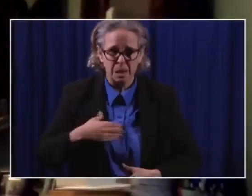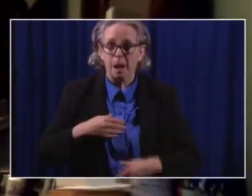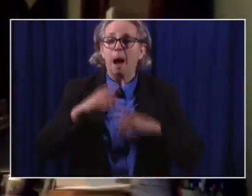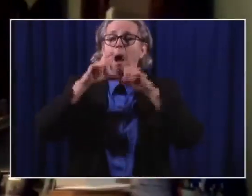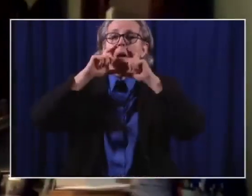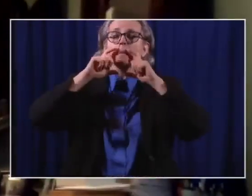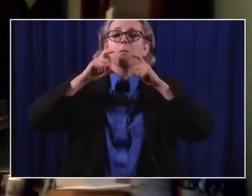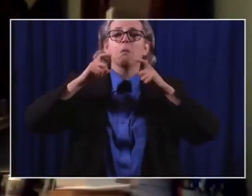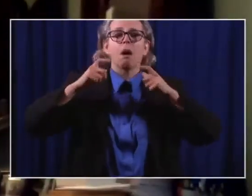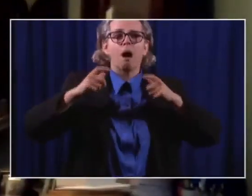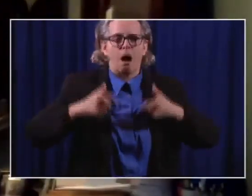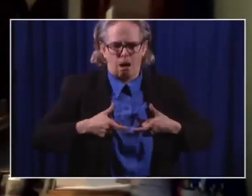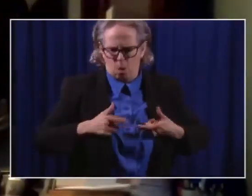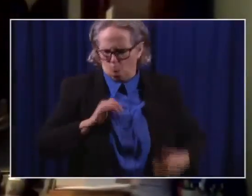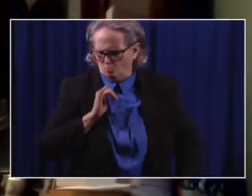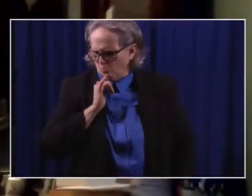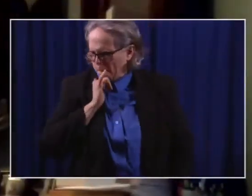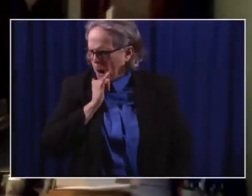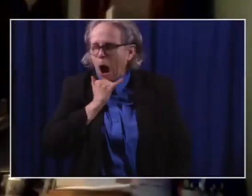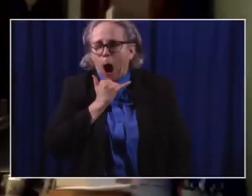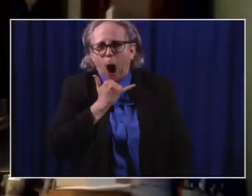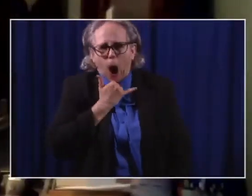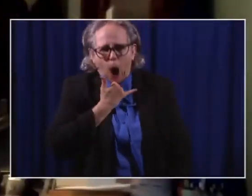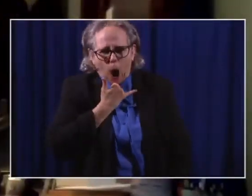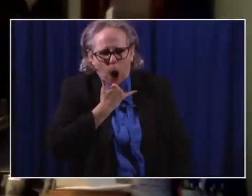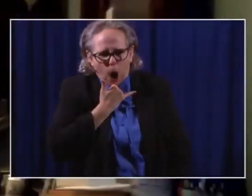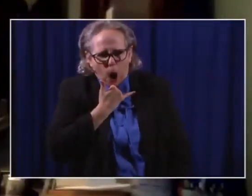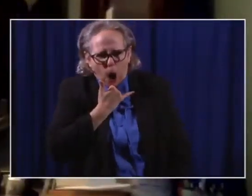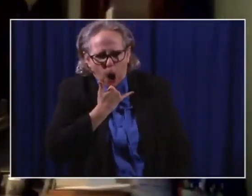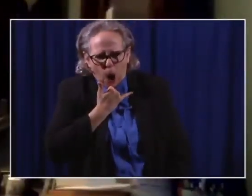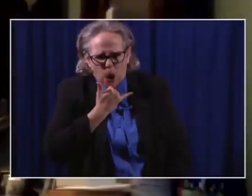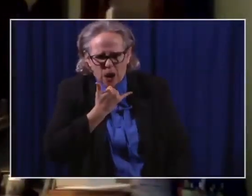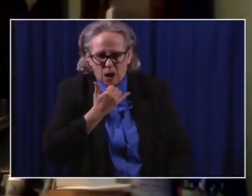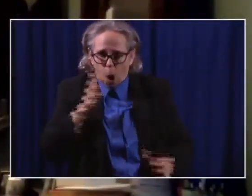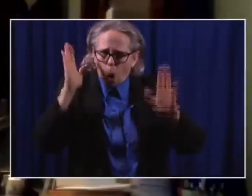something that I hope no other Americans have to go through.